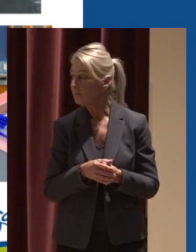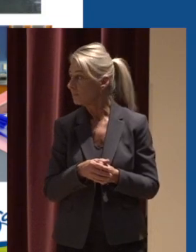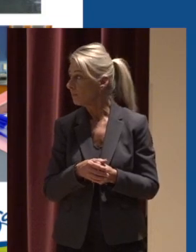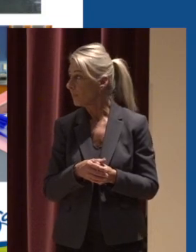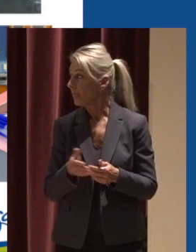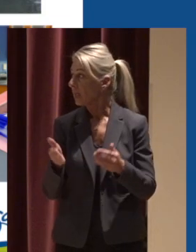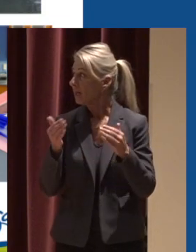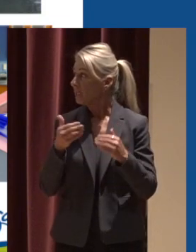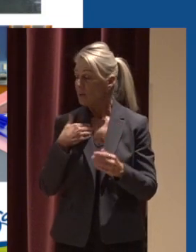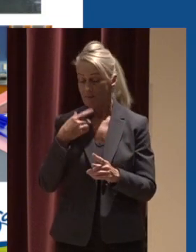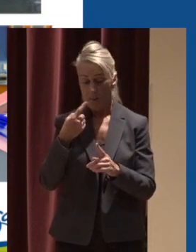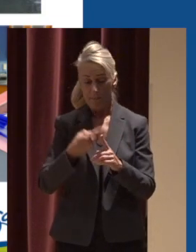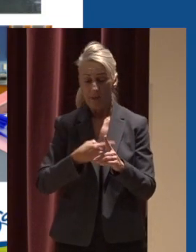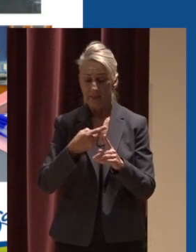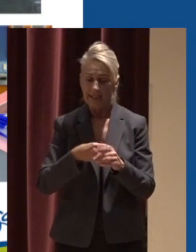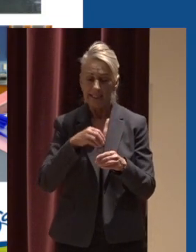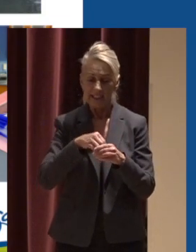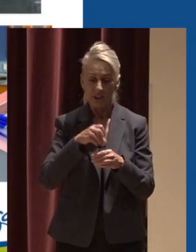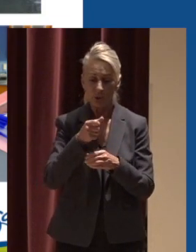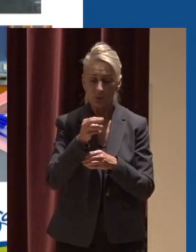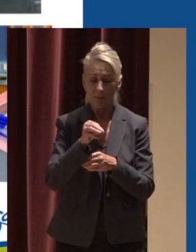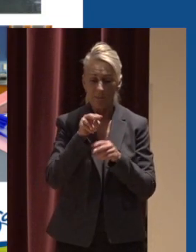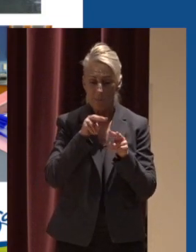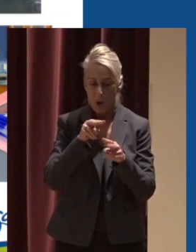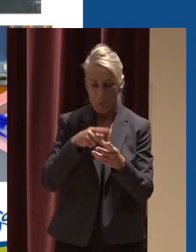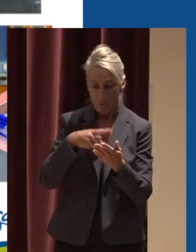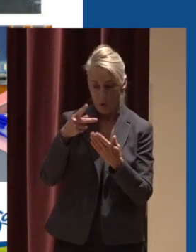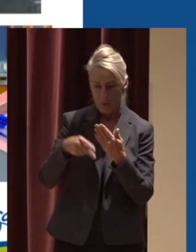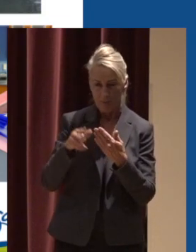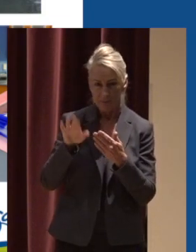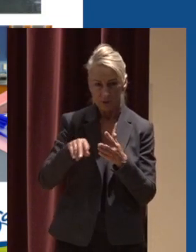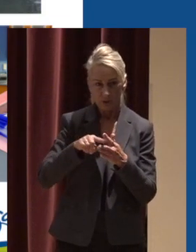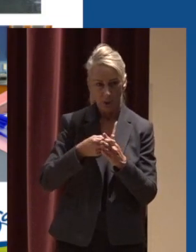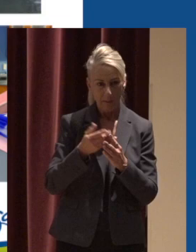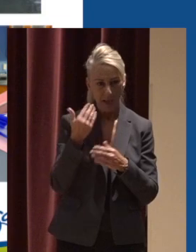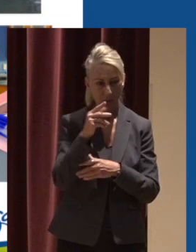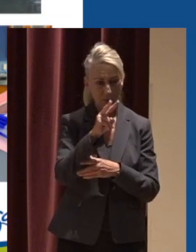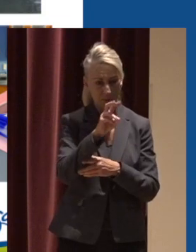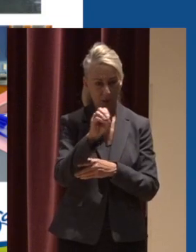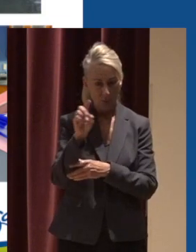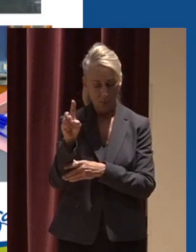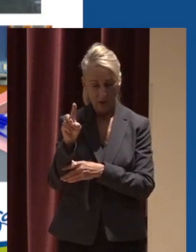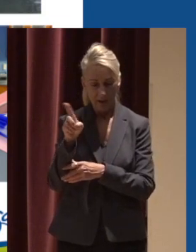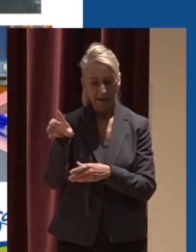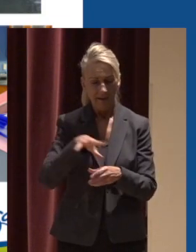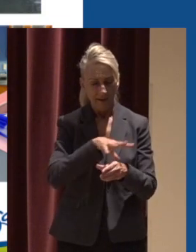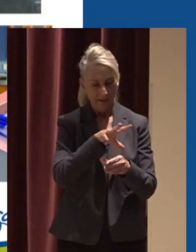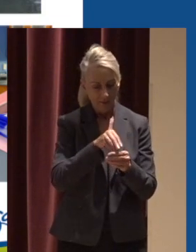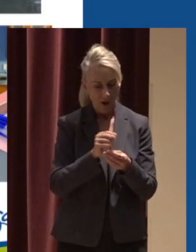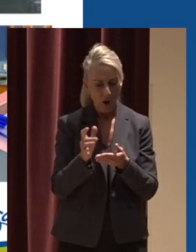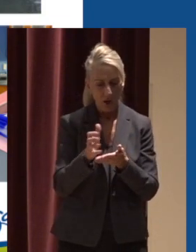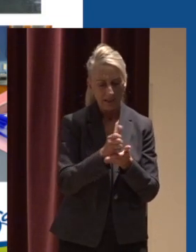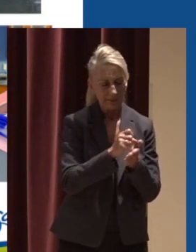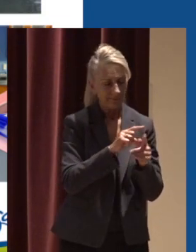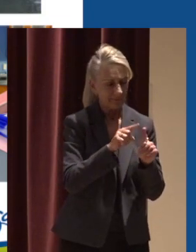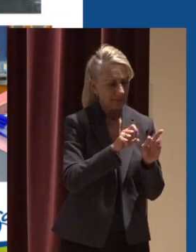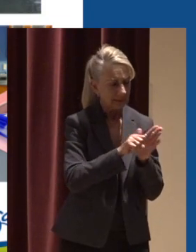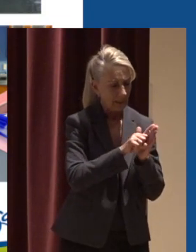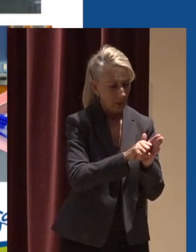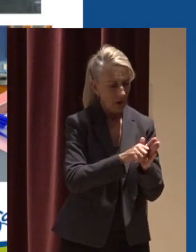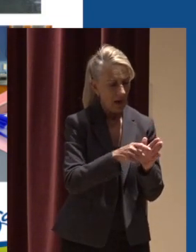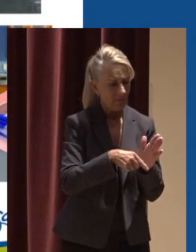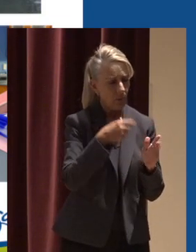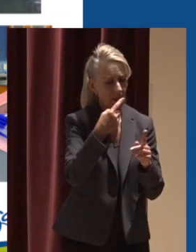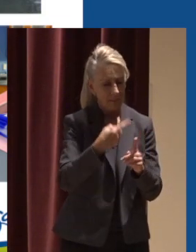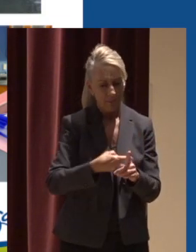next we have our monthly in-stream monitoring program which started in 2001 and it involves the collections of samples once a month